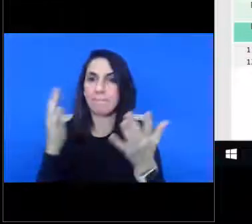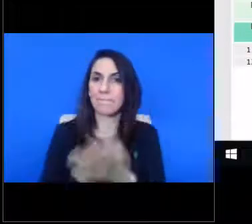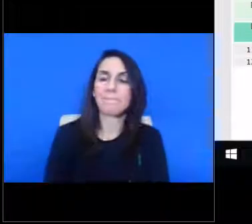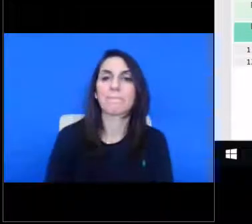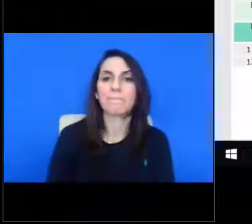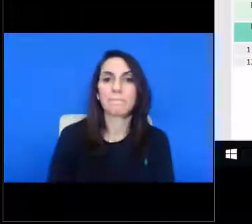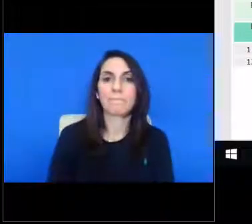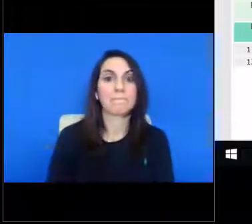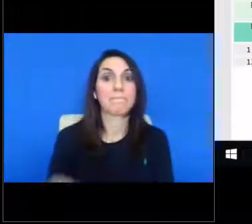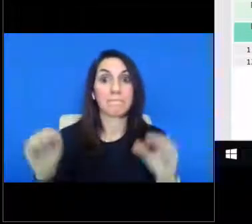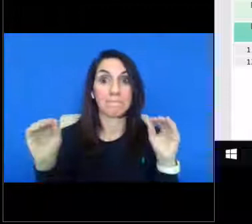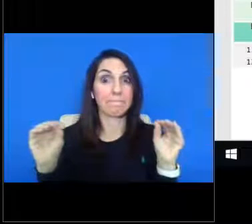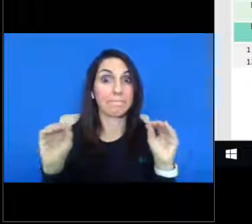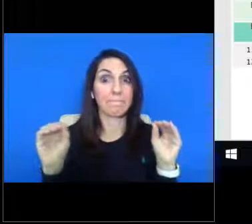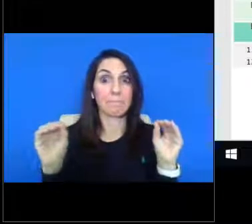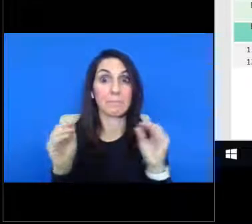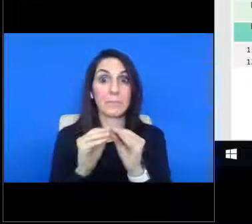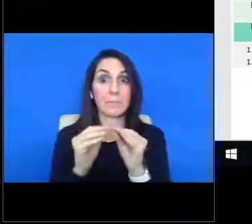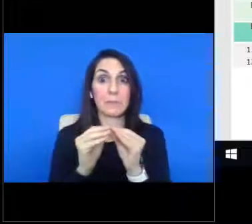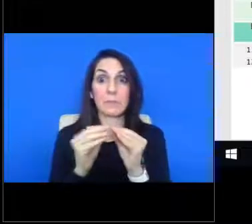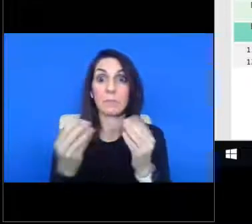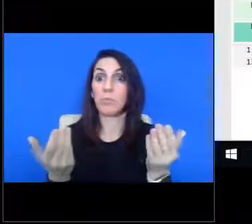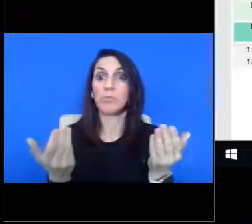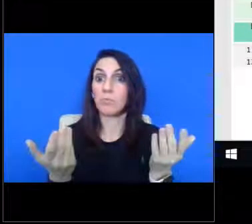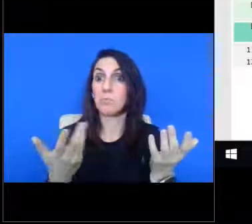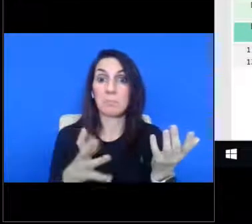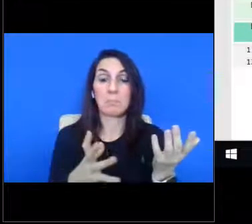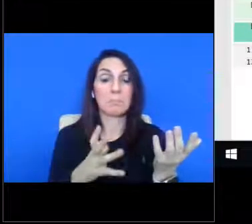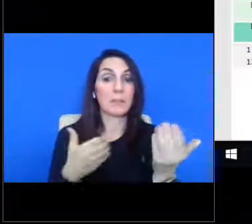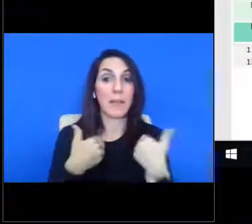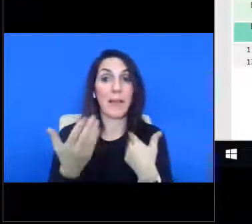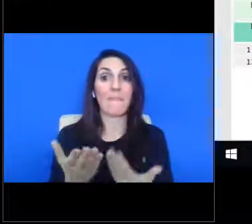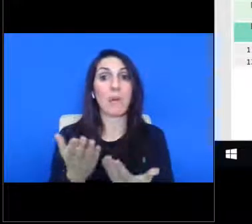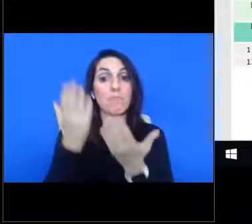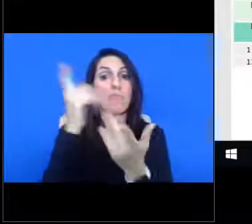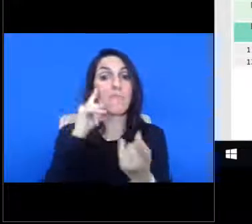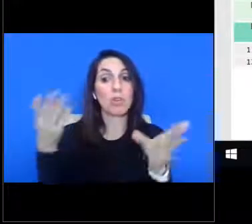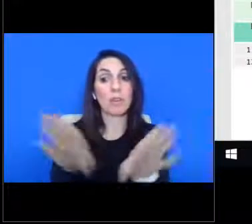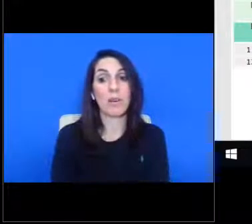And if there's nothing else, we have a motion to adjourn. to adjourn.